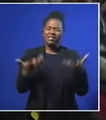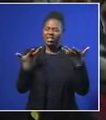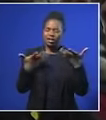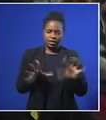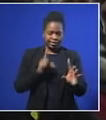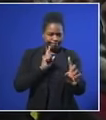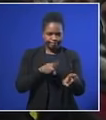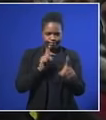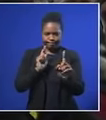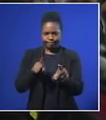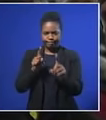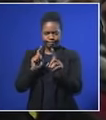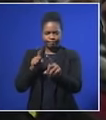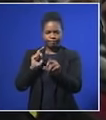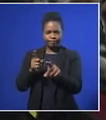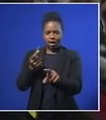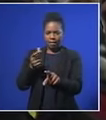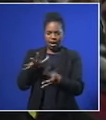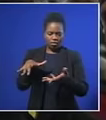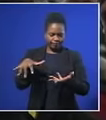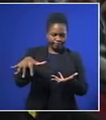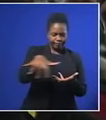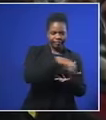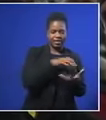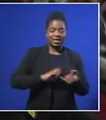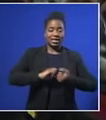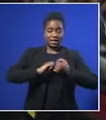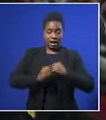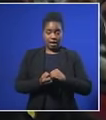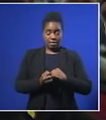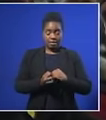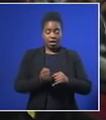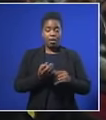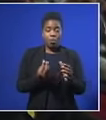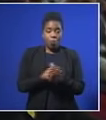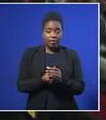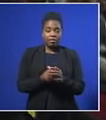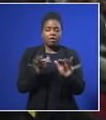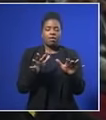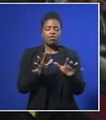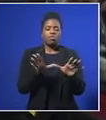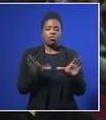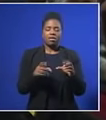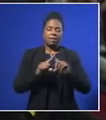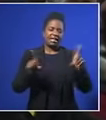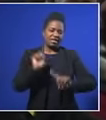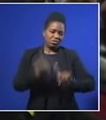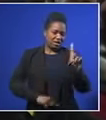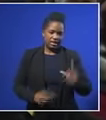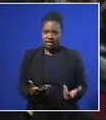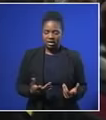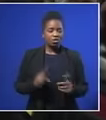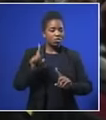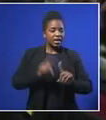opportunity to learn our community, and the opportunity to it's